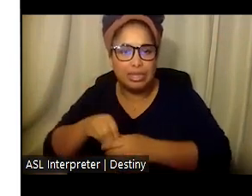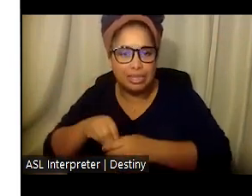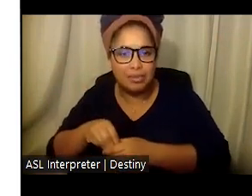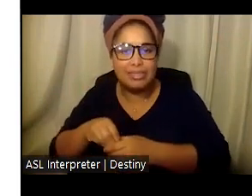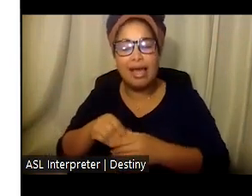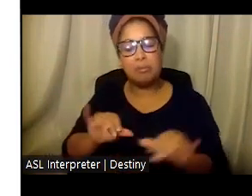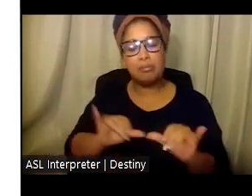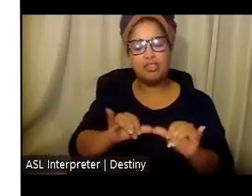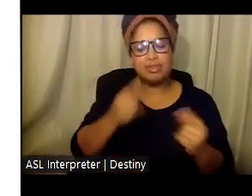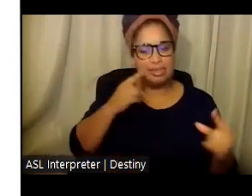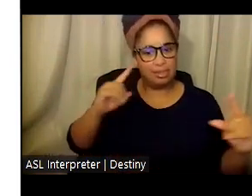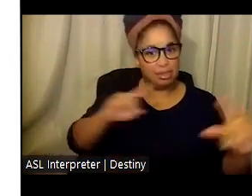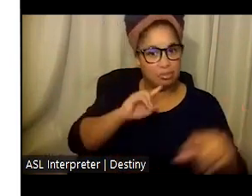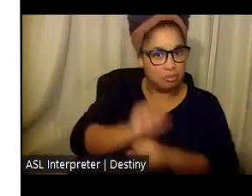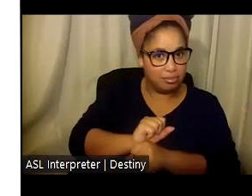Next slide.